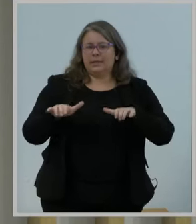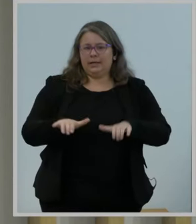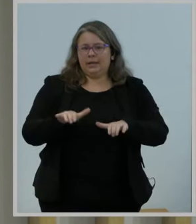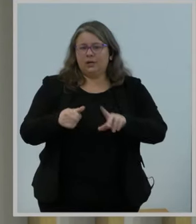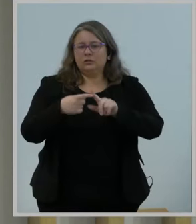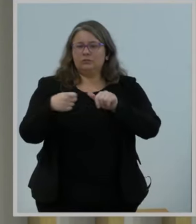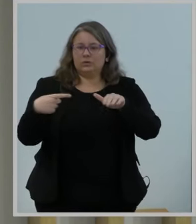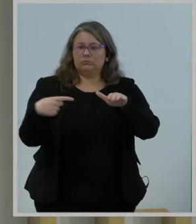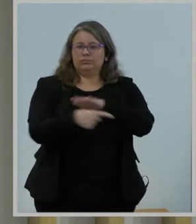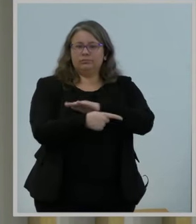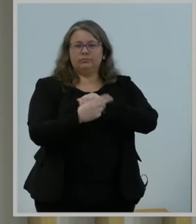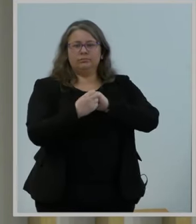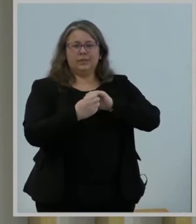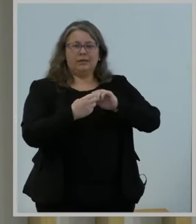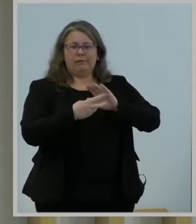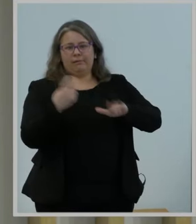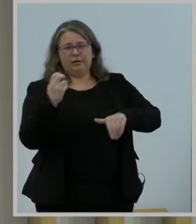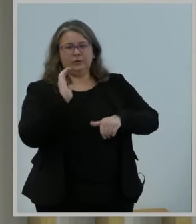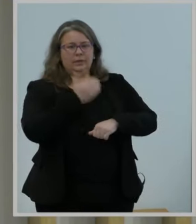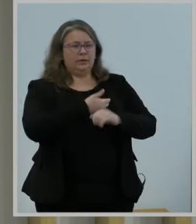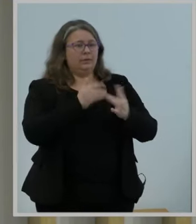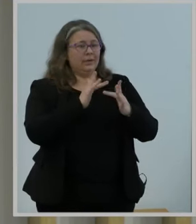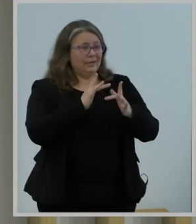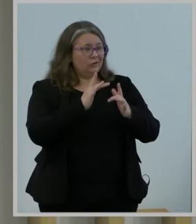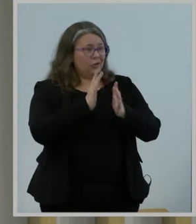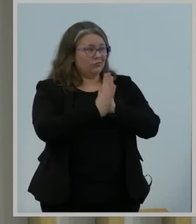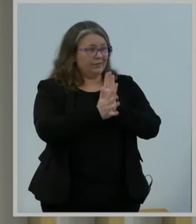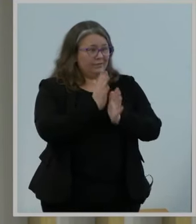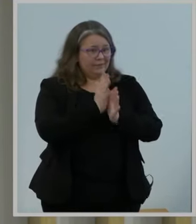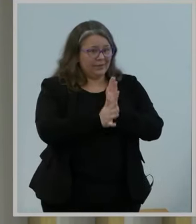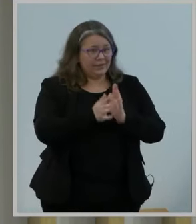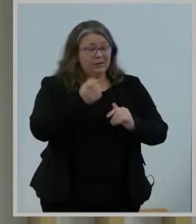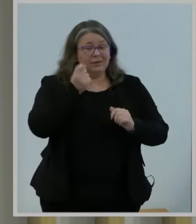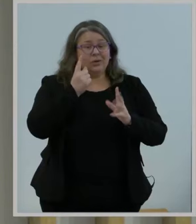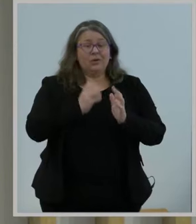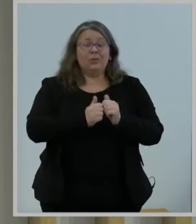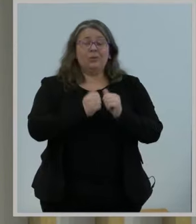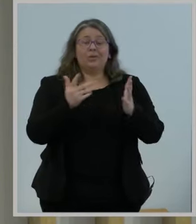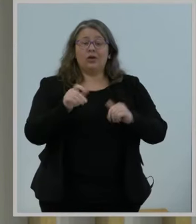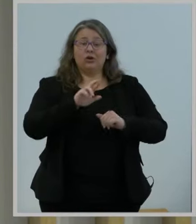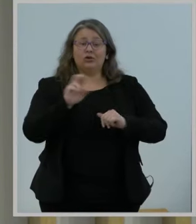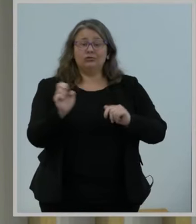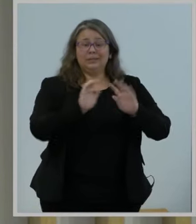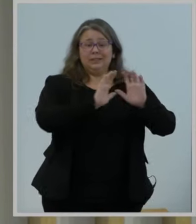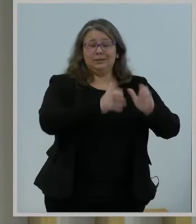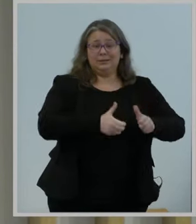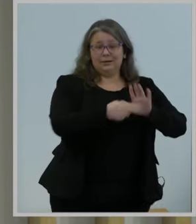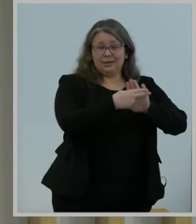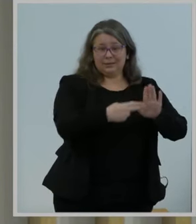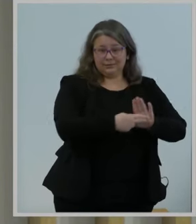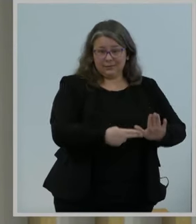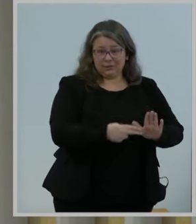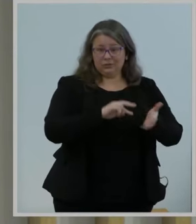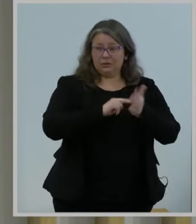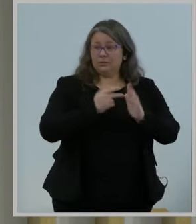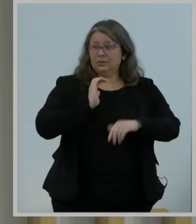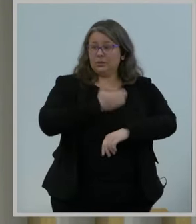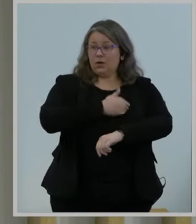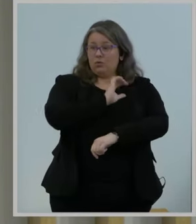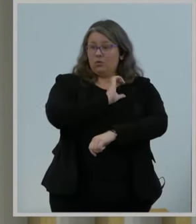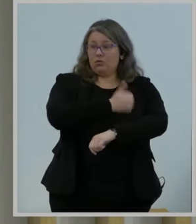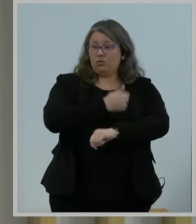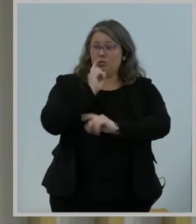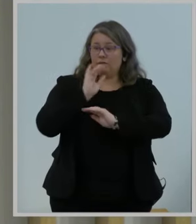Internet traffic. But without reclassification, we have limited authority to incorporate updated cybersecurity standards